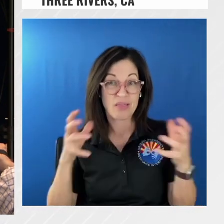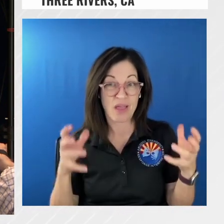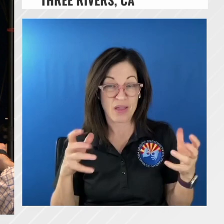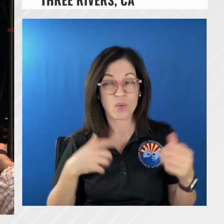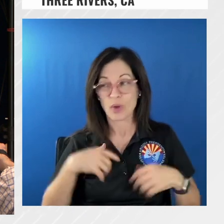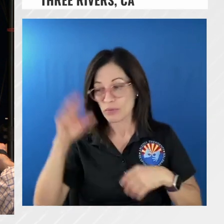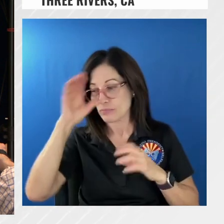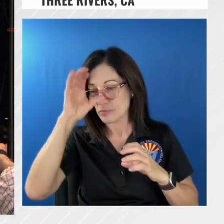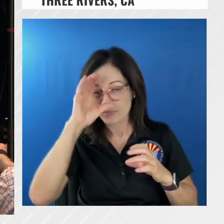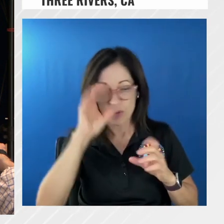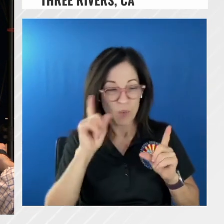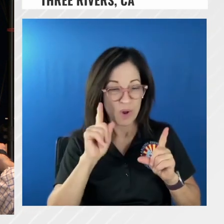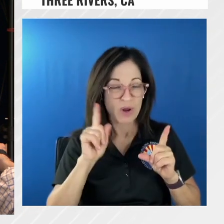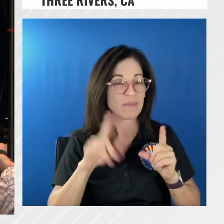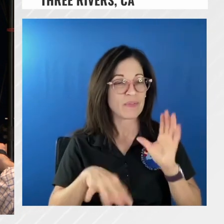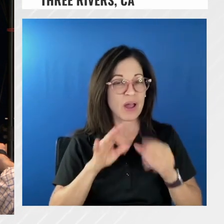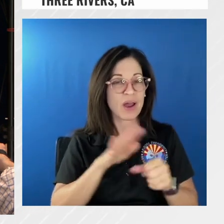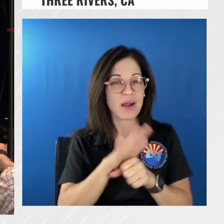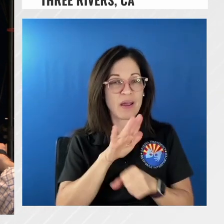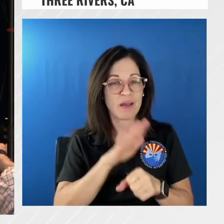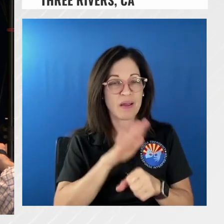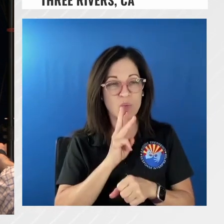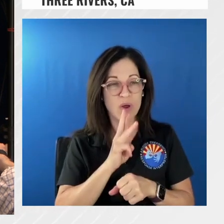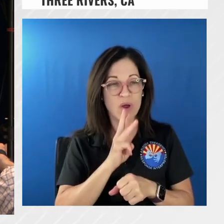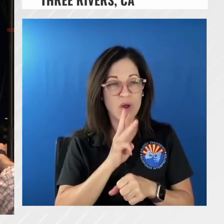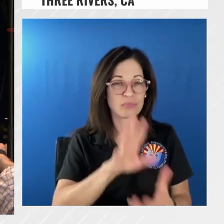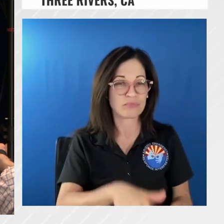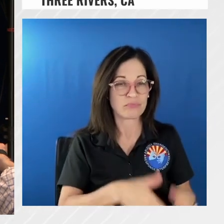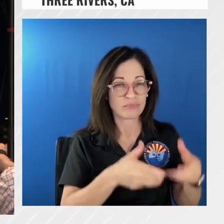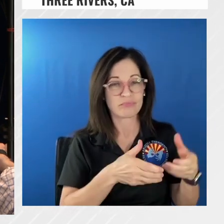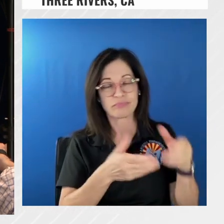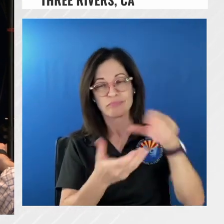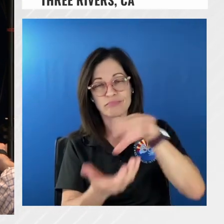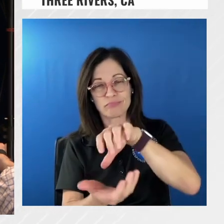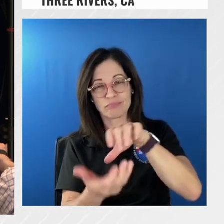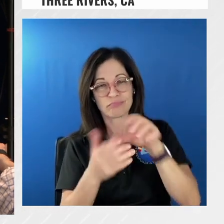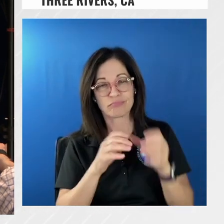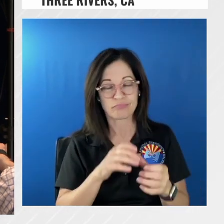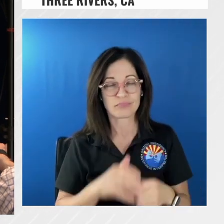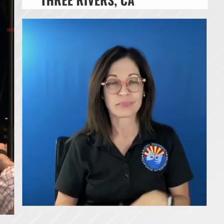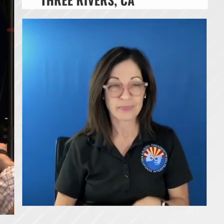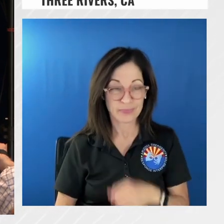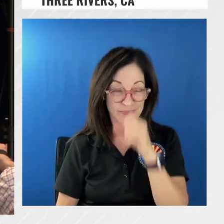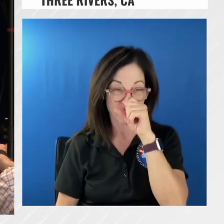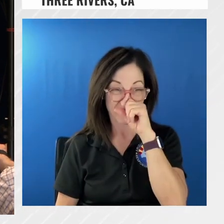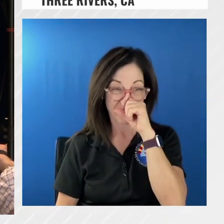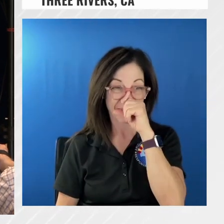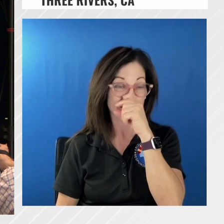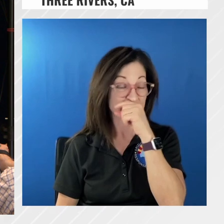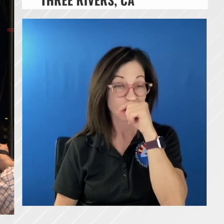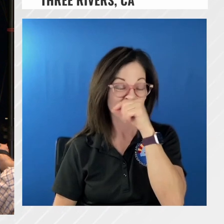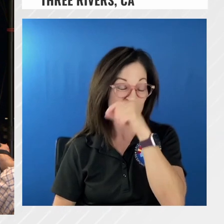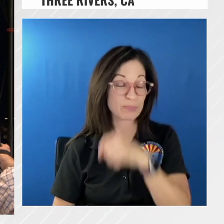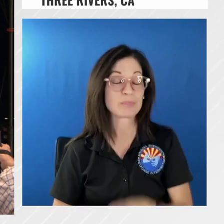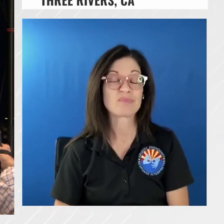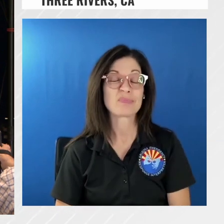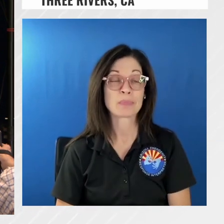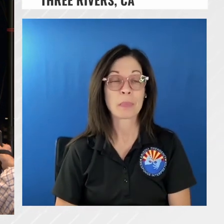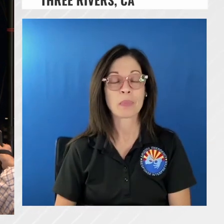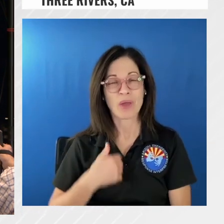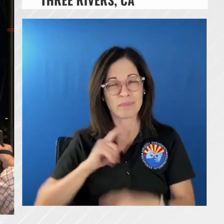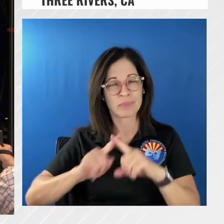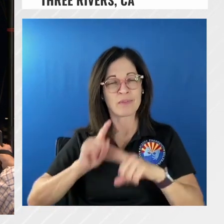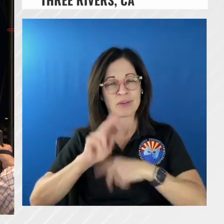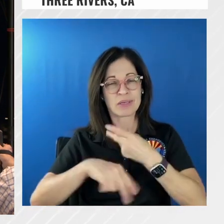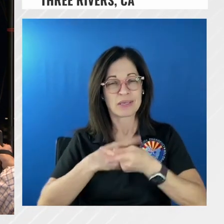there's enough water in the mainstream there to to pull water out of so we have a different variety of helicopter sizes